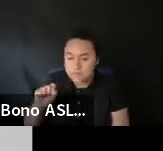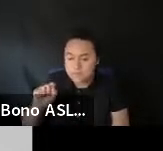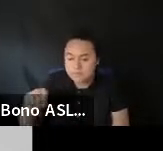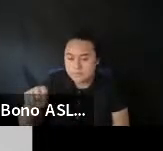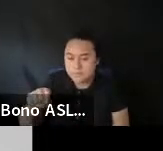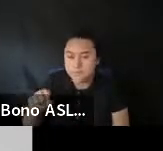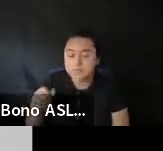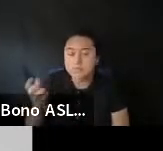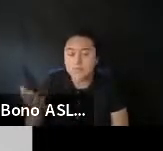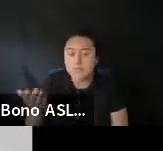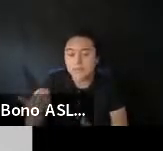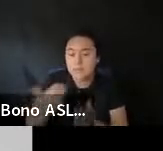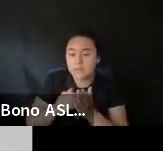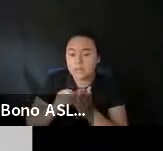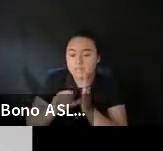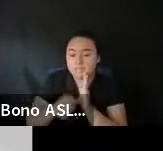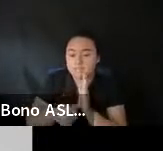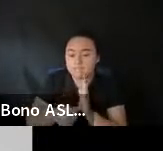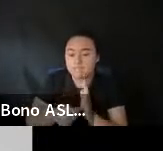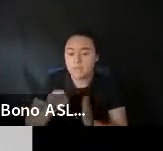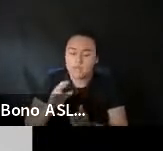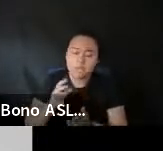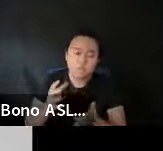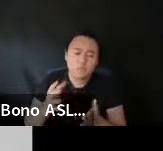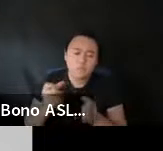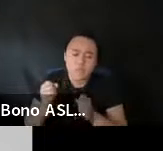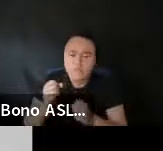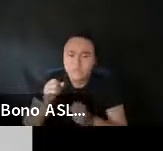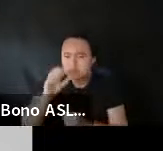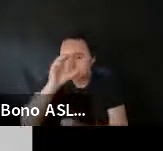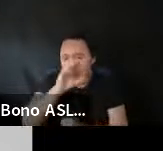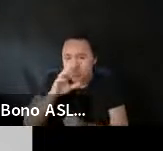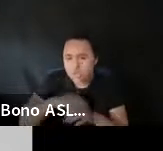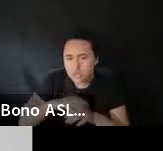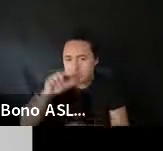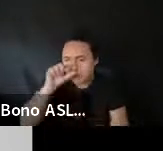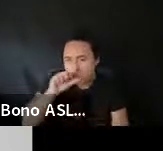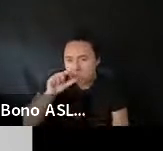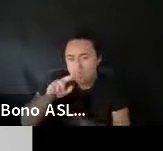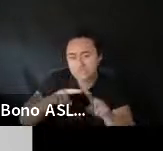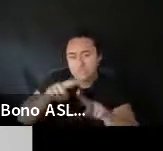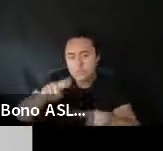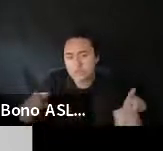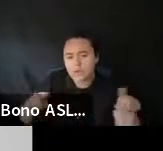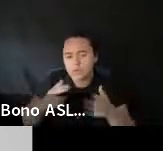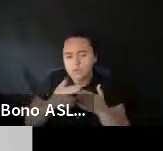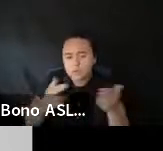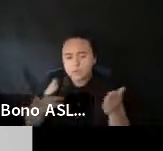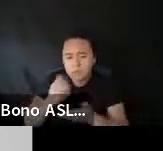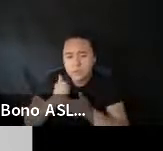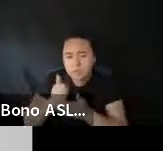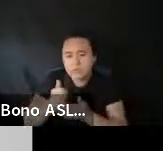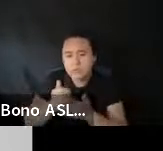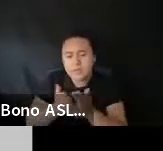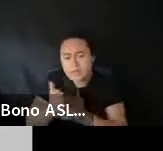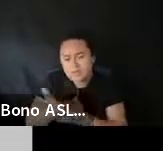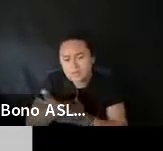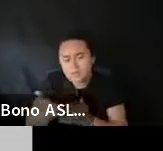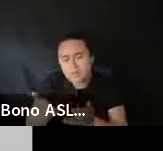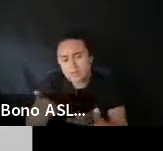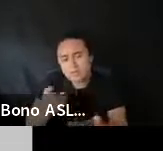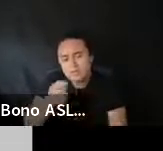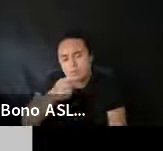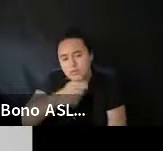And again. Just a quick search. You'll find. A wide variety of. Resources out there. That can help you navigate through. Through the.